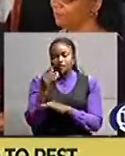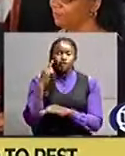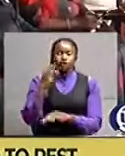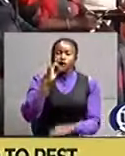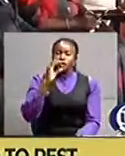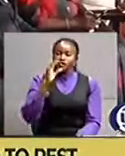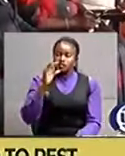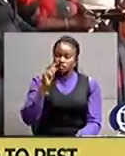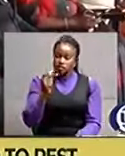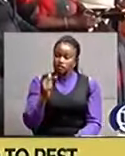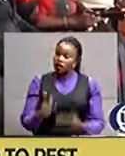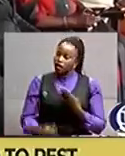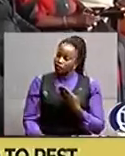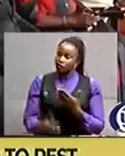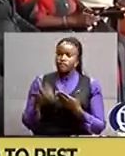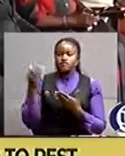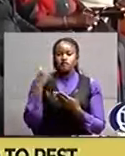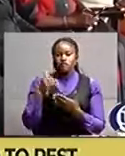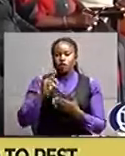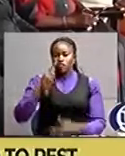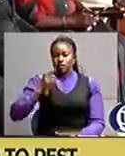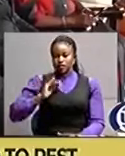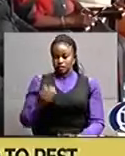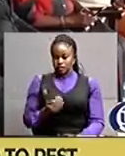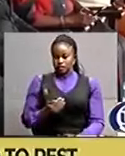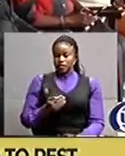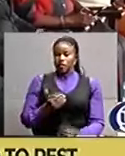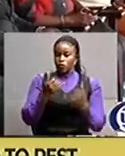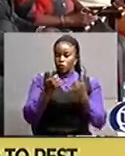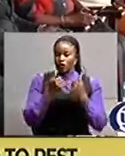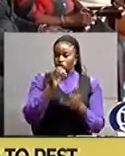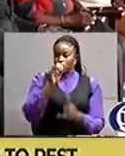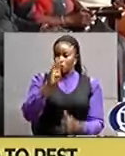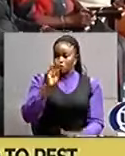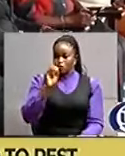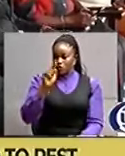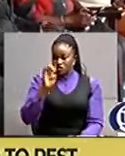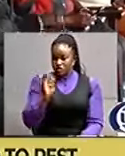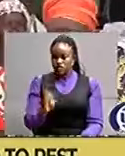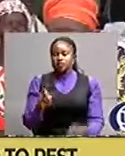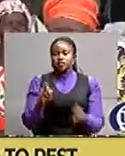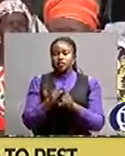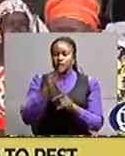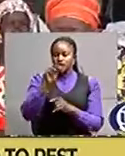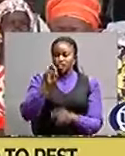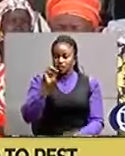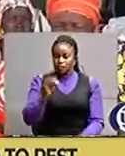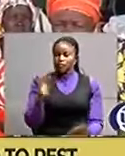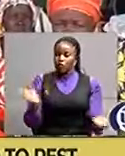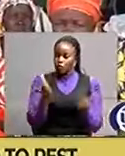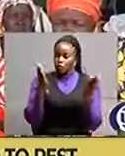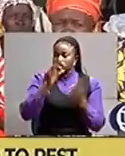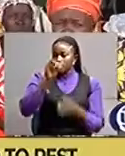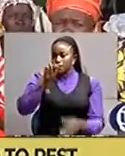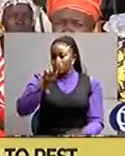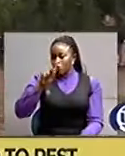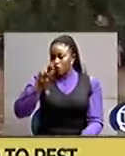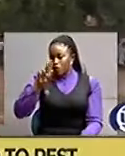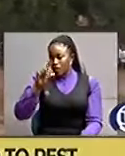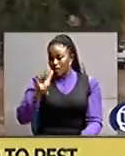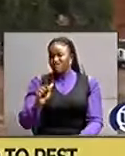former first lady mama miria obote nrm promoter mike mukula relatives and friends